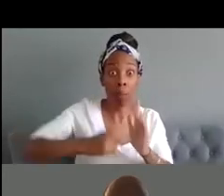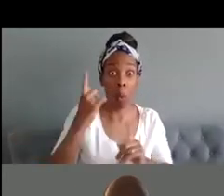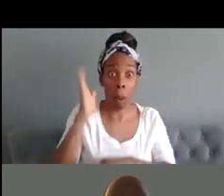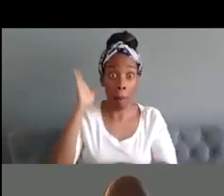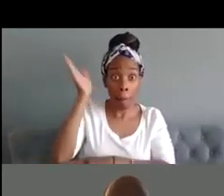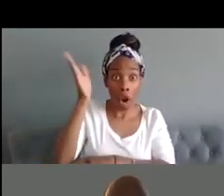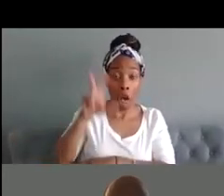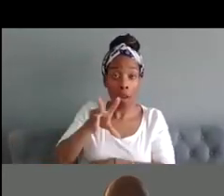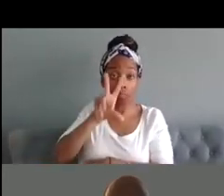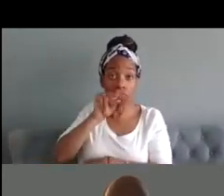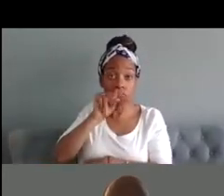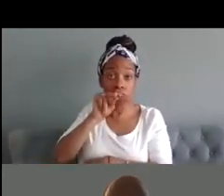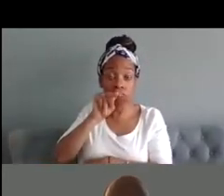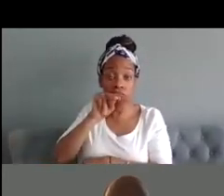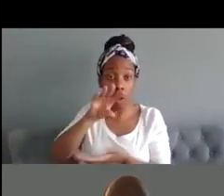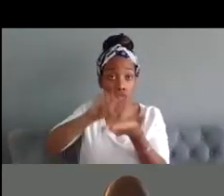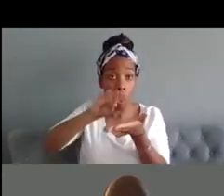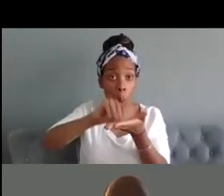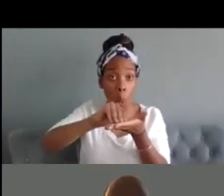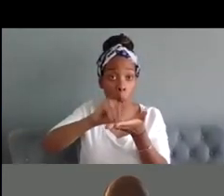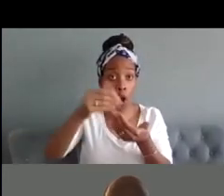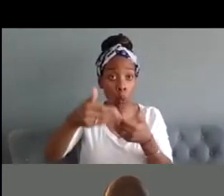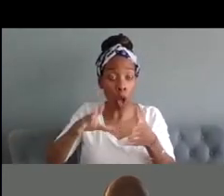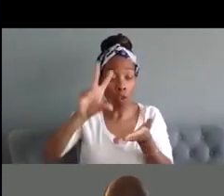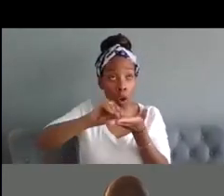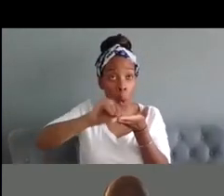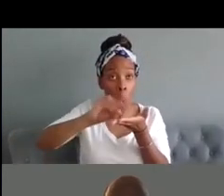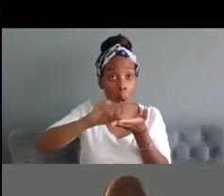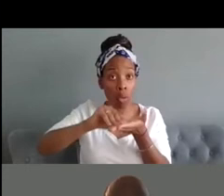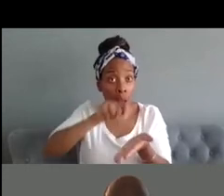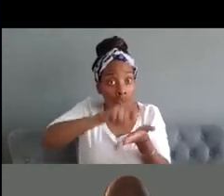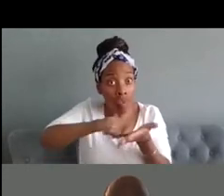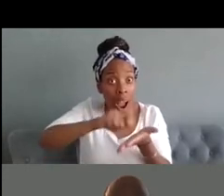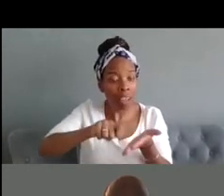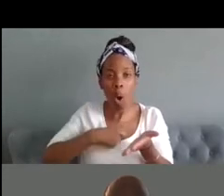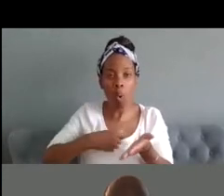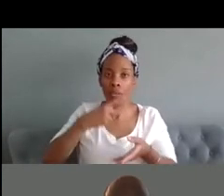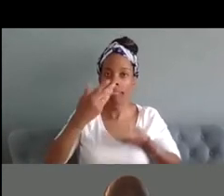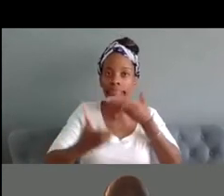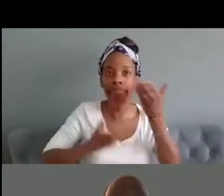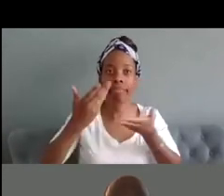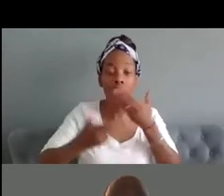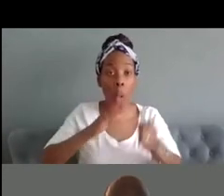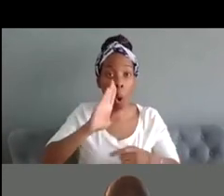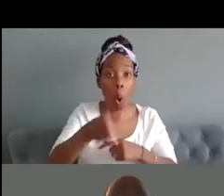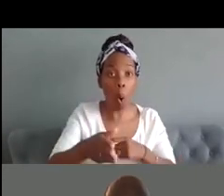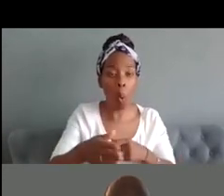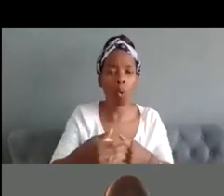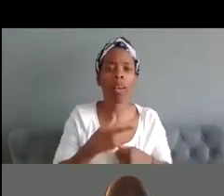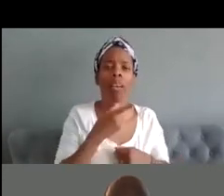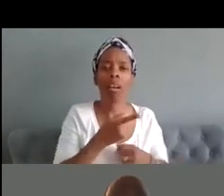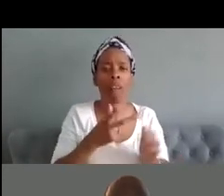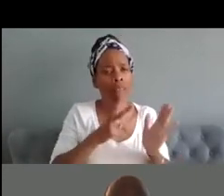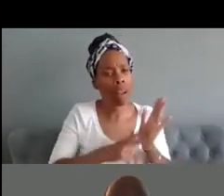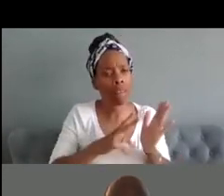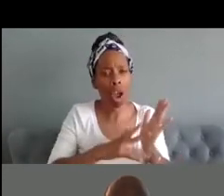recording studio and write it down but he just he just said it in one go he's really honest about the way that he makes